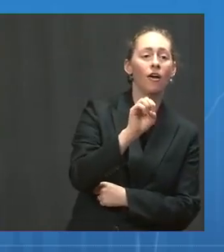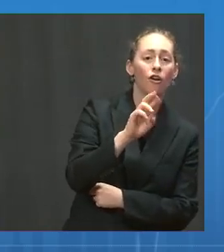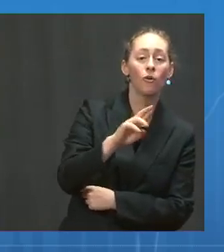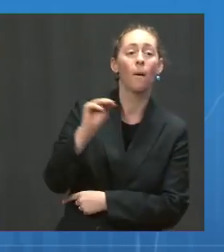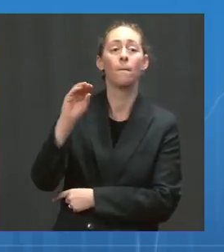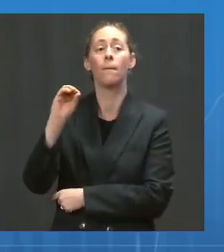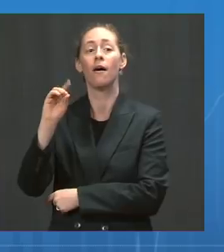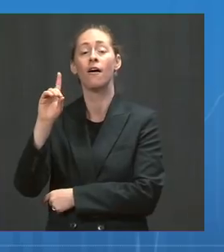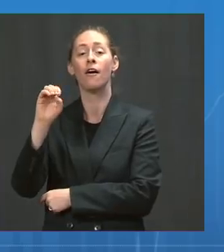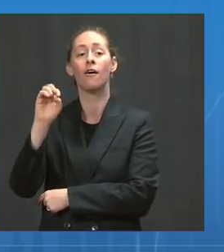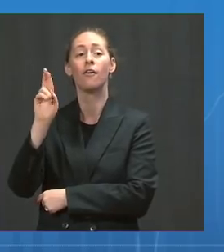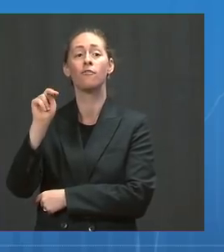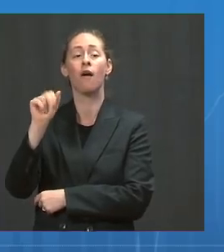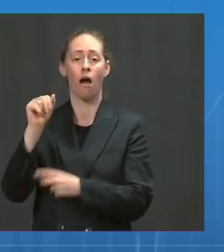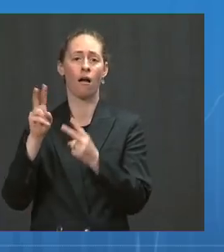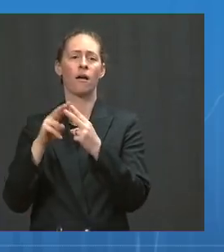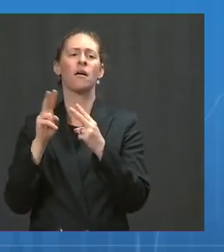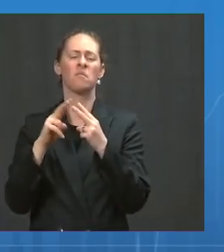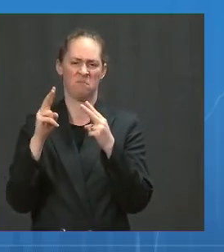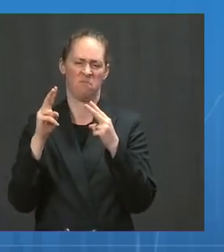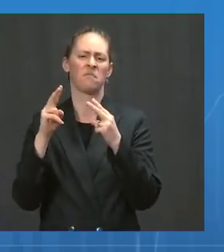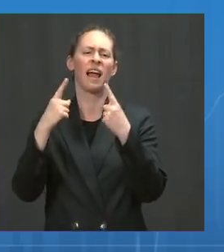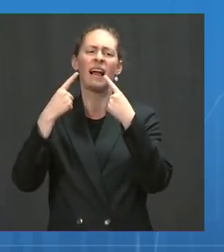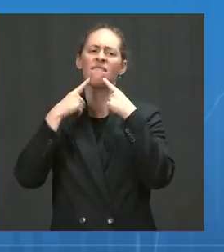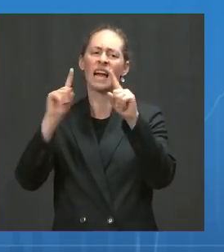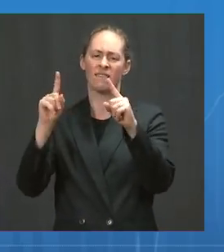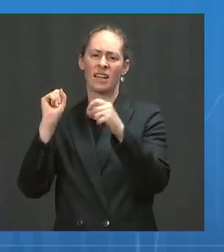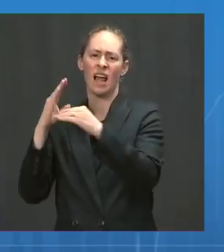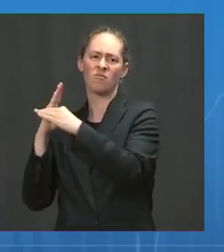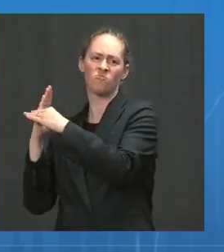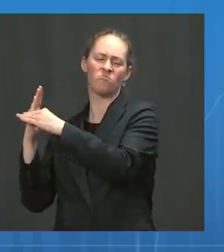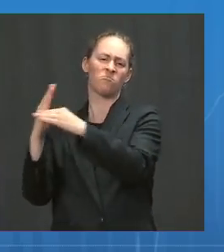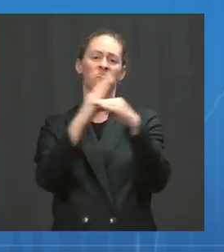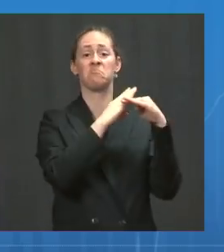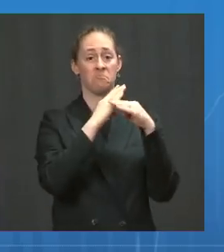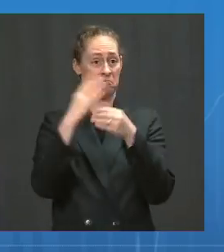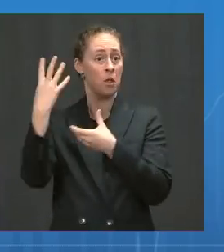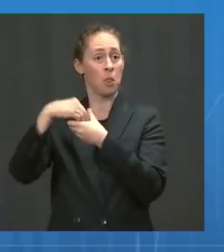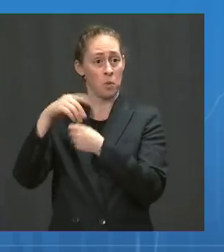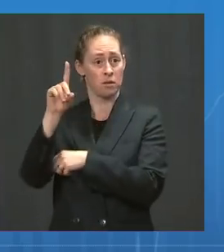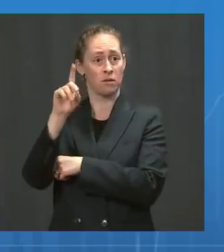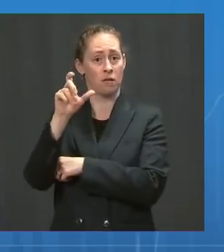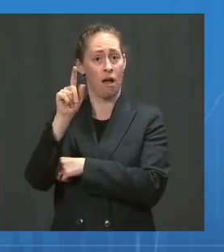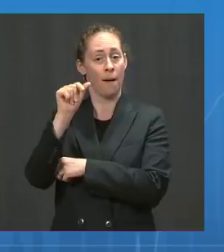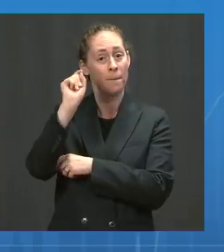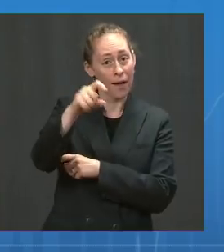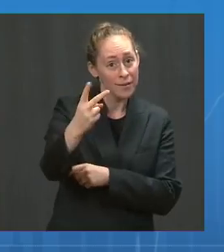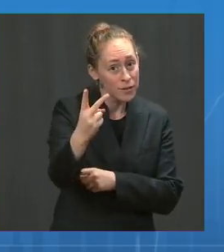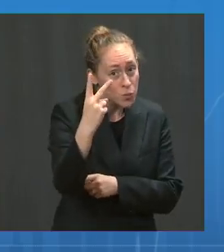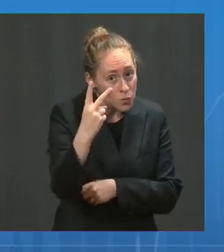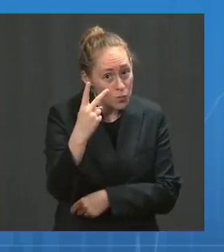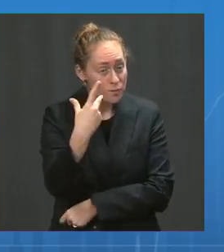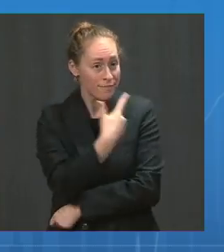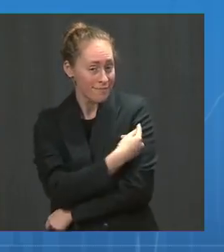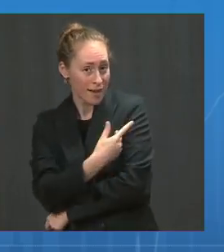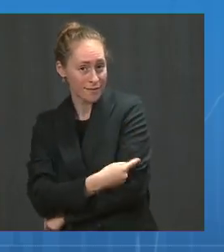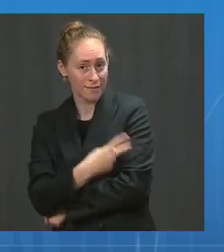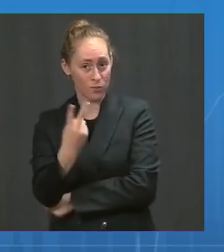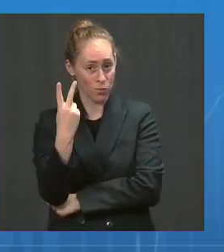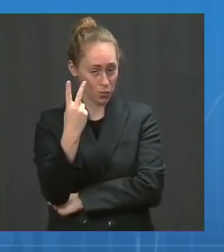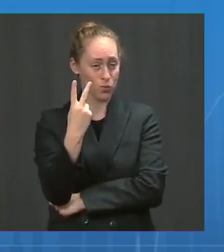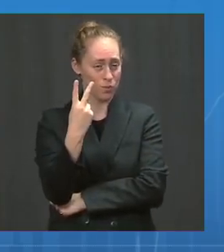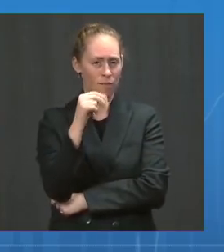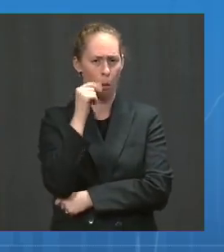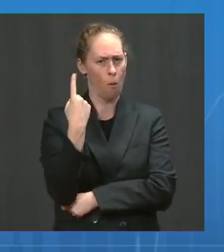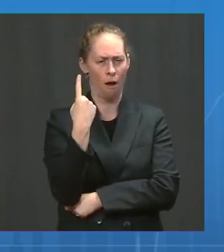when against the Delta variant, when given as two shots in a series. Both vaccines are most effective two weeks